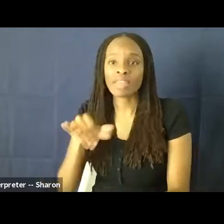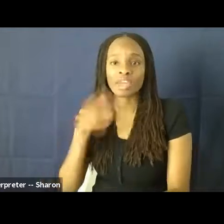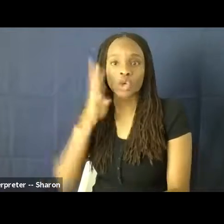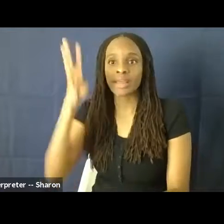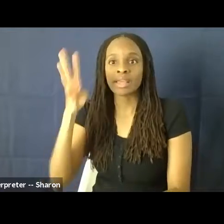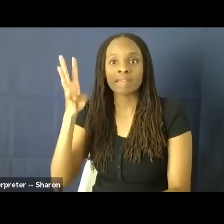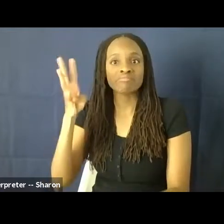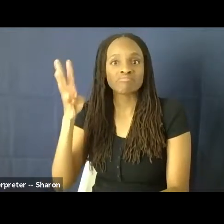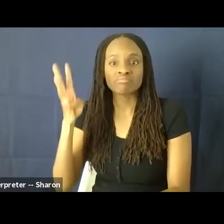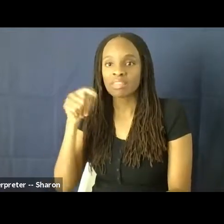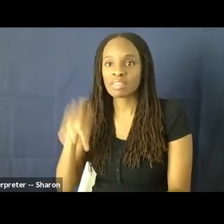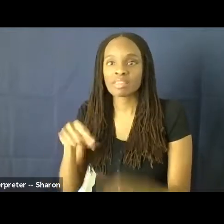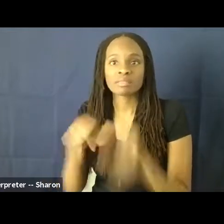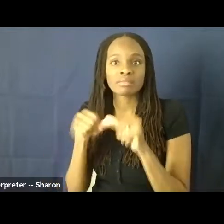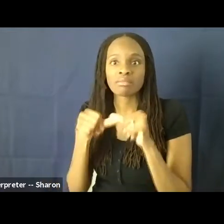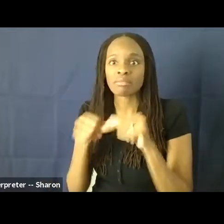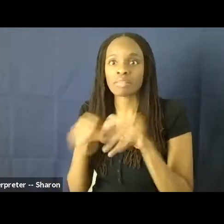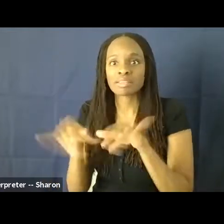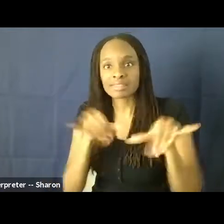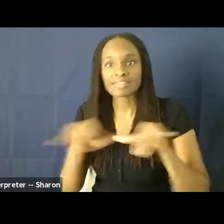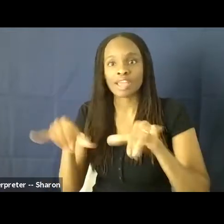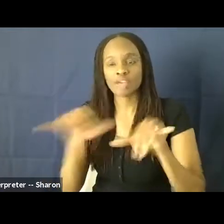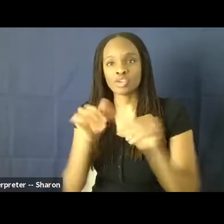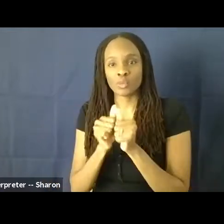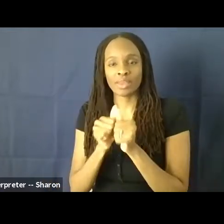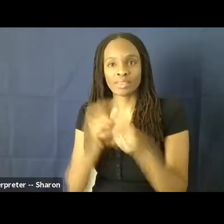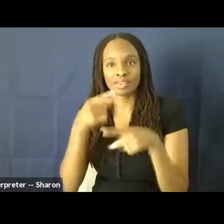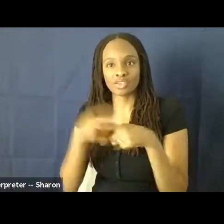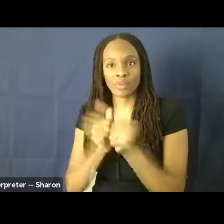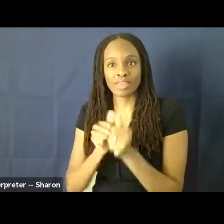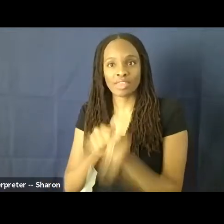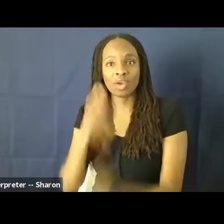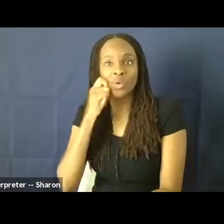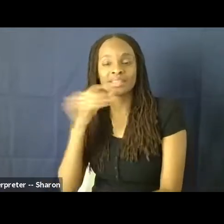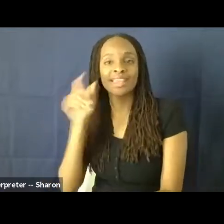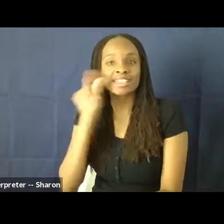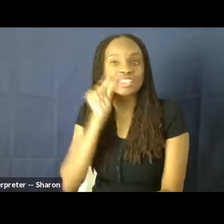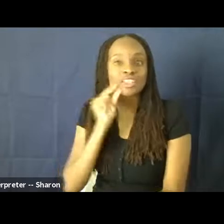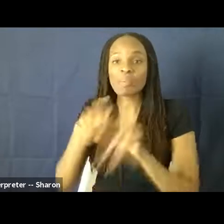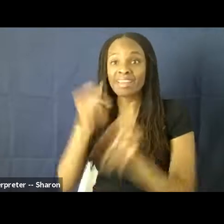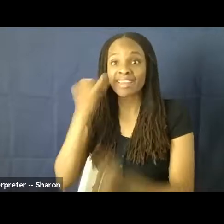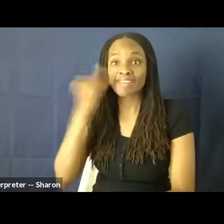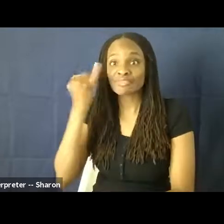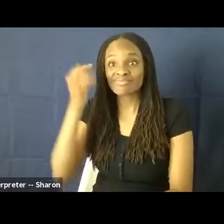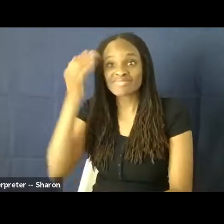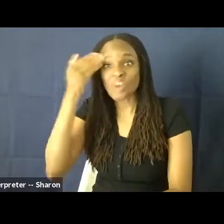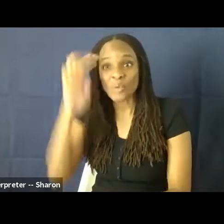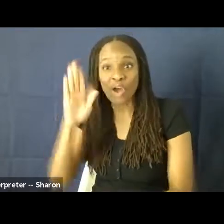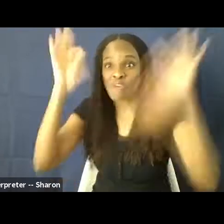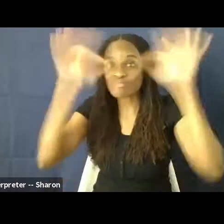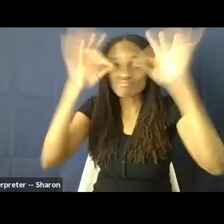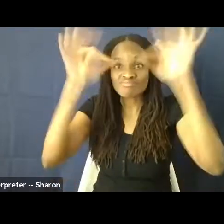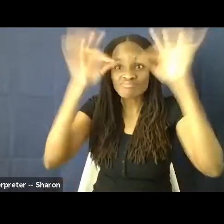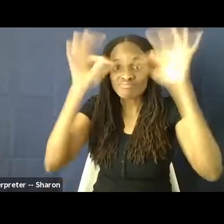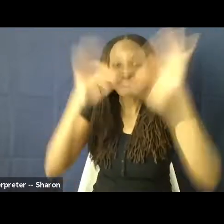standing industry standards when it comes to the intersection of race and gender. But if we don't know, right, that this history was this history of